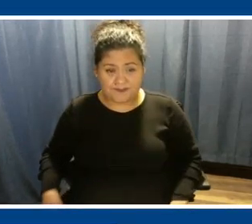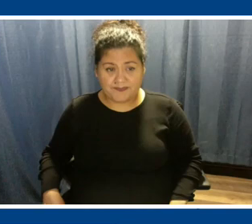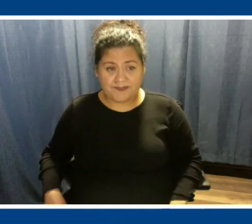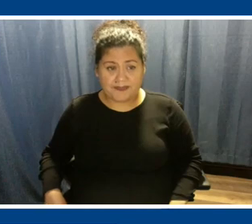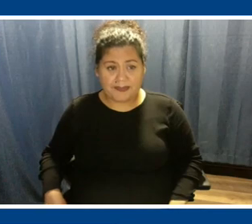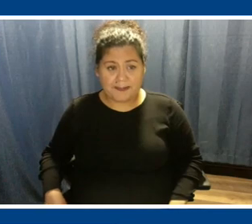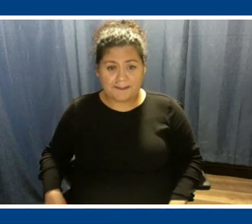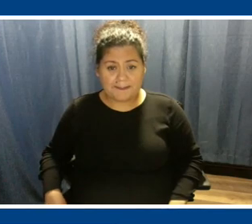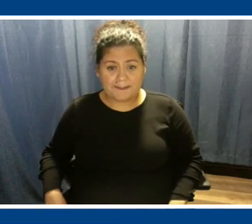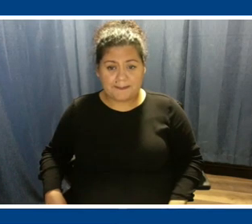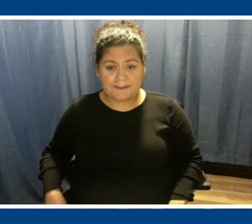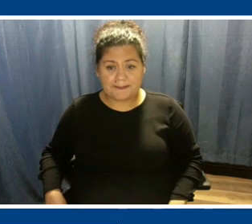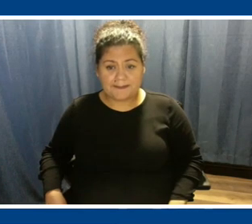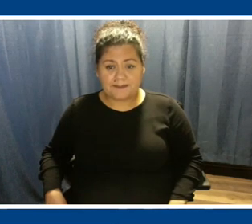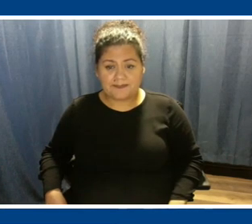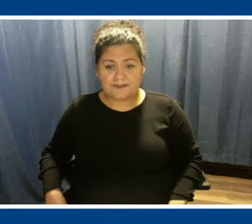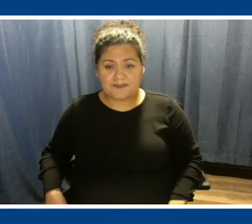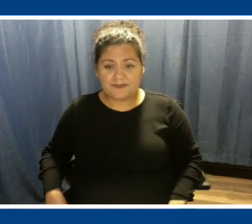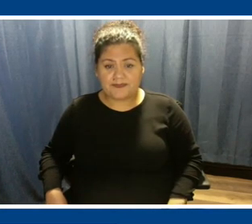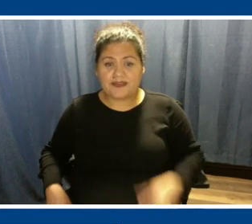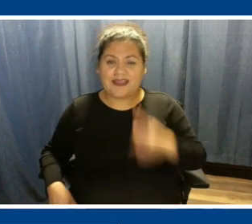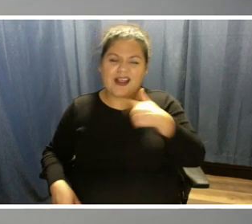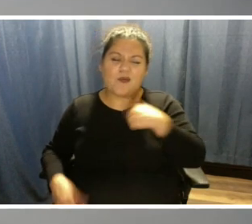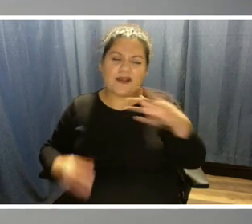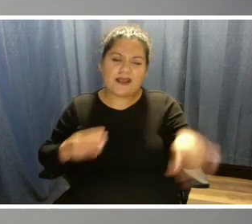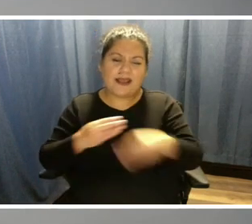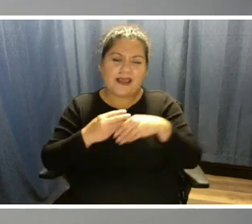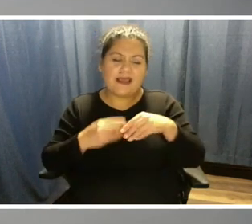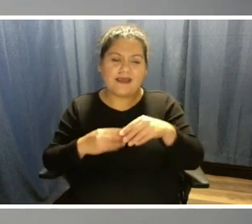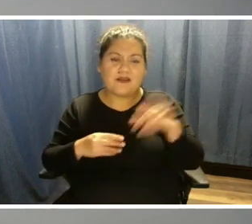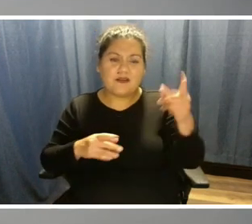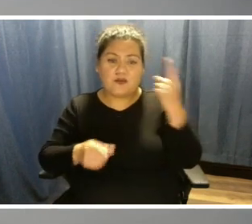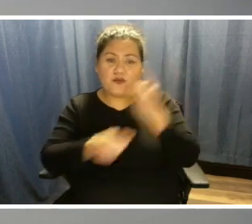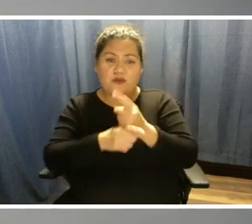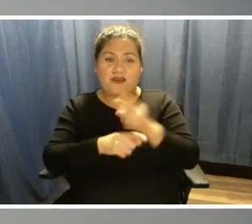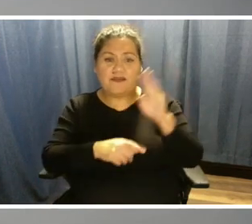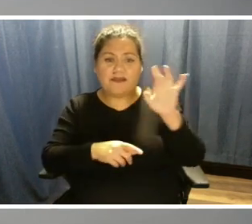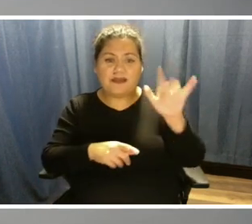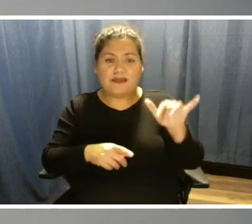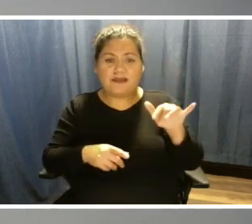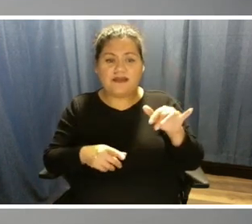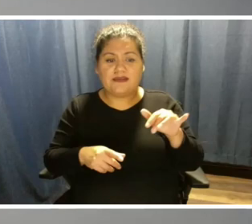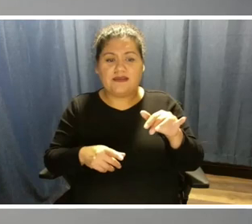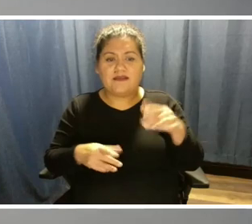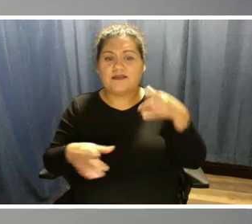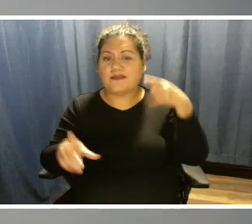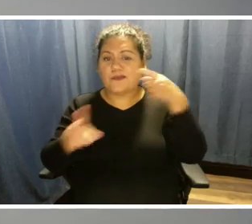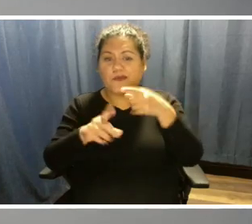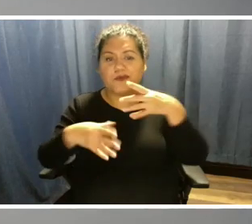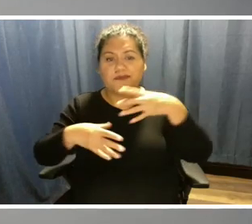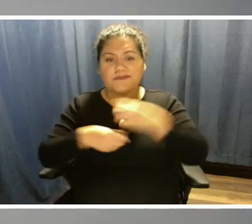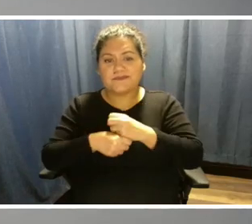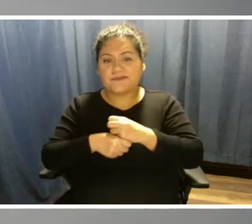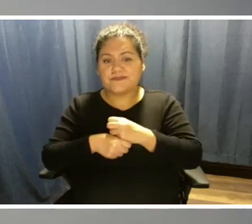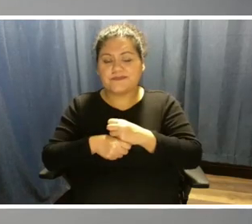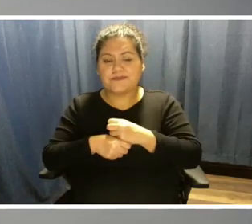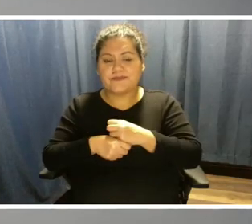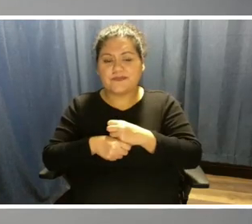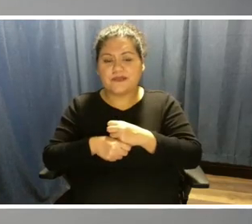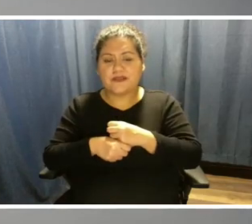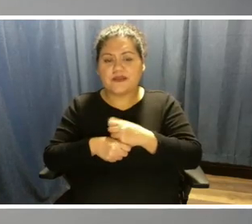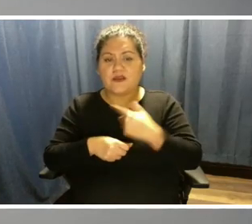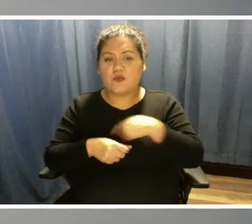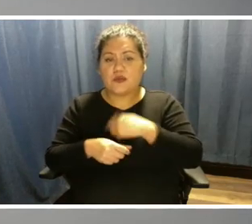Yeah, Benny, I'll just add to you. I you hit it on the head. The long and short of it is, it's the opposite, where we have enough for